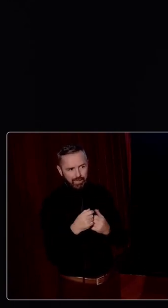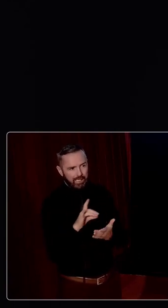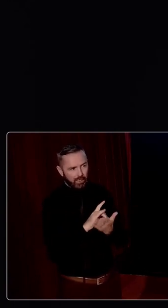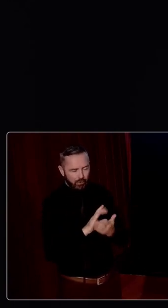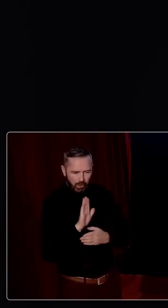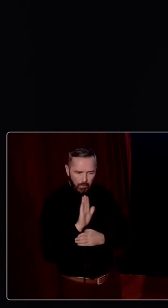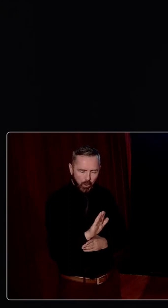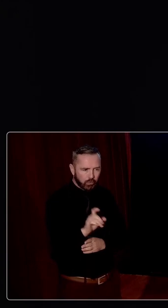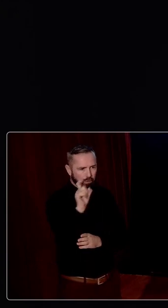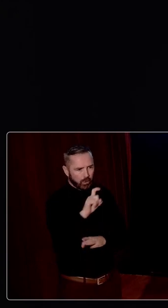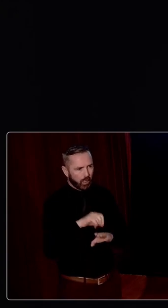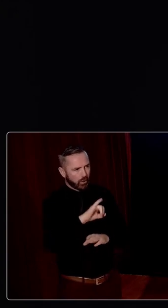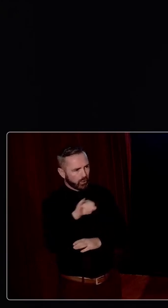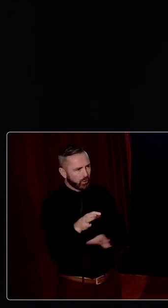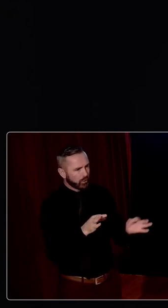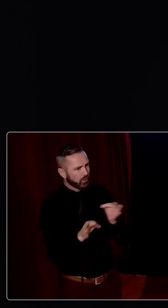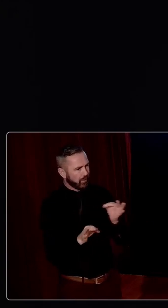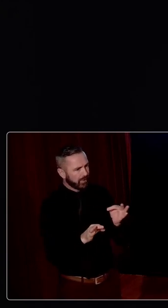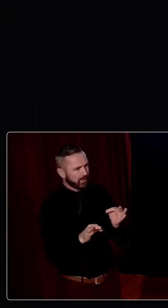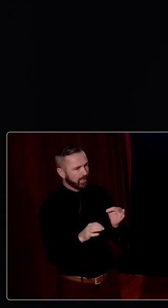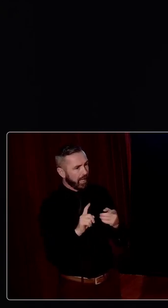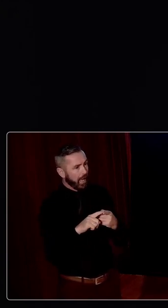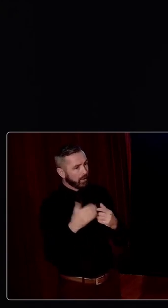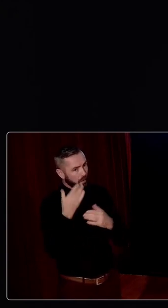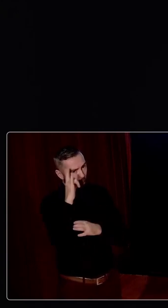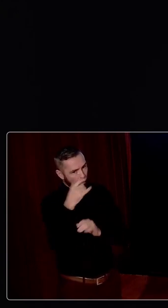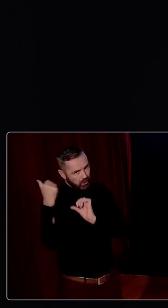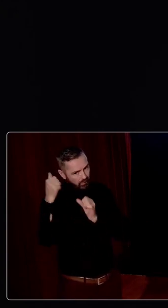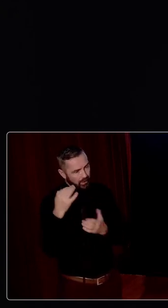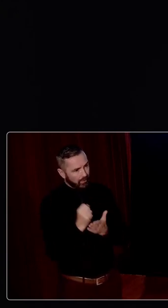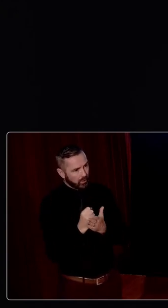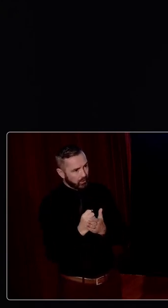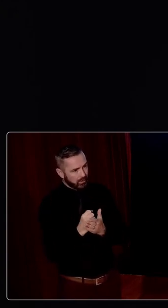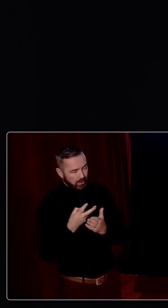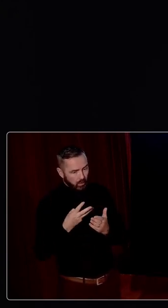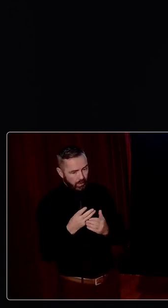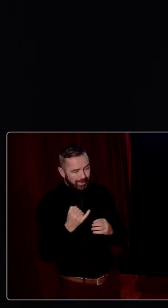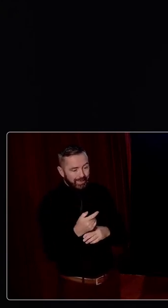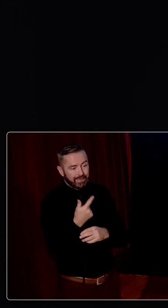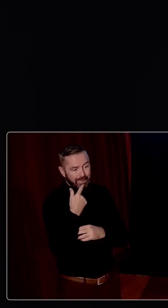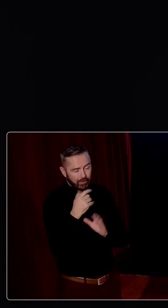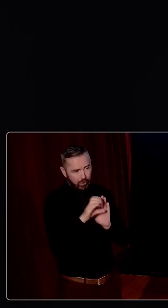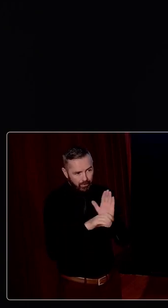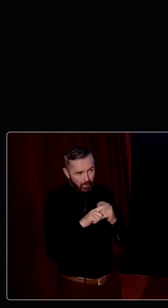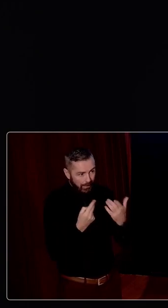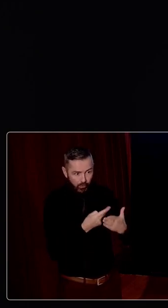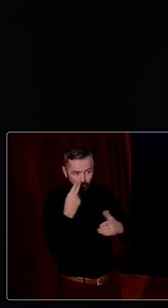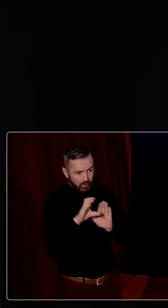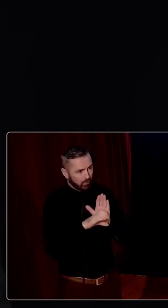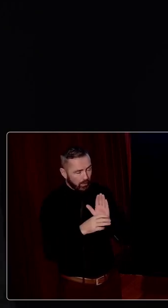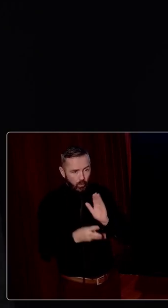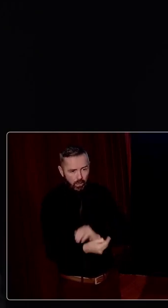compulsory subject on the junior cert and that generations of students to come in the secondary curriculum and in the university curriculum